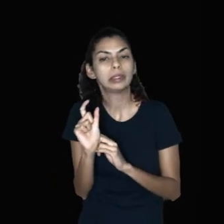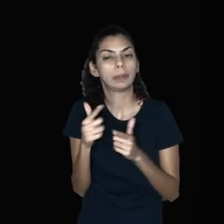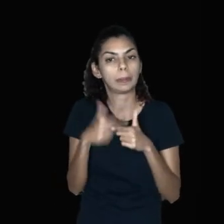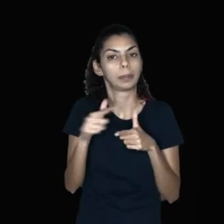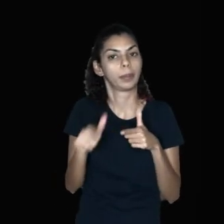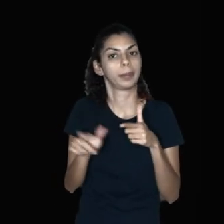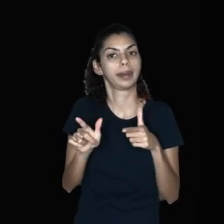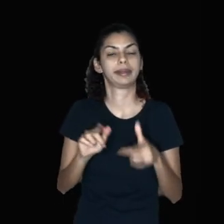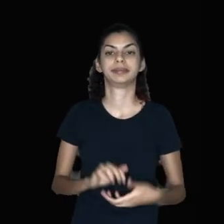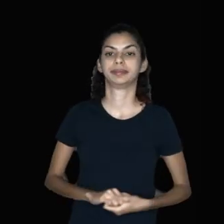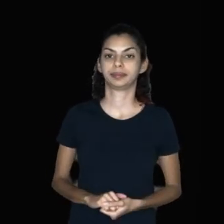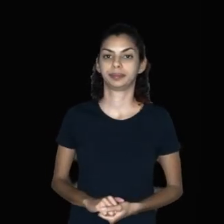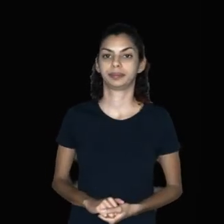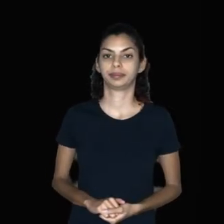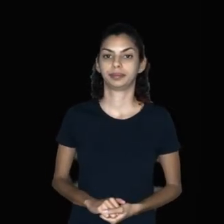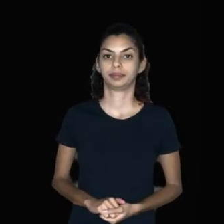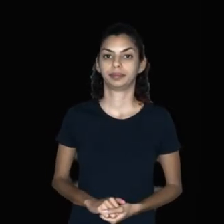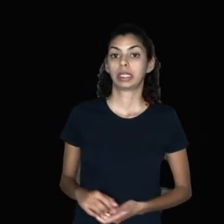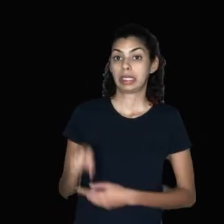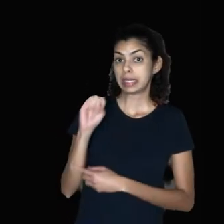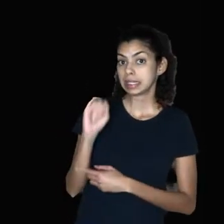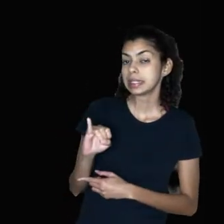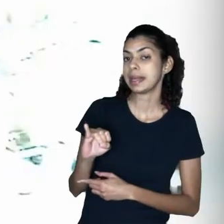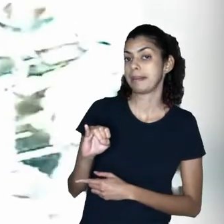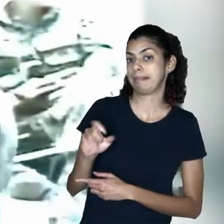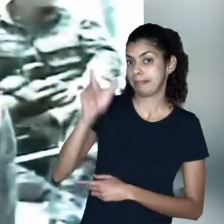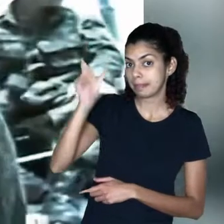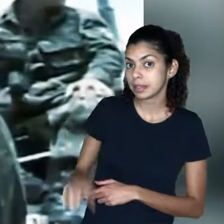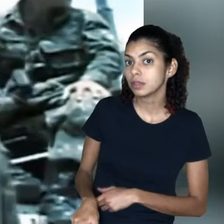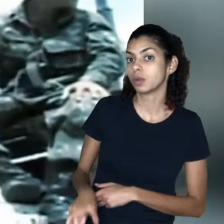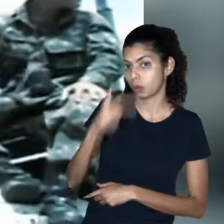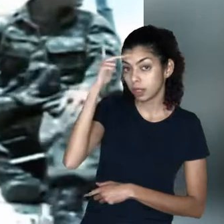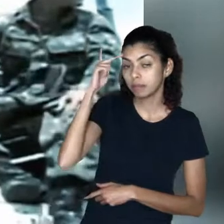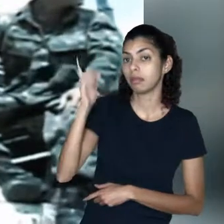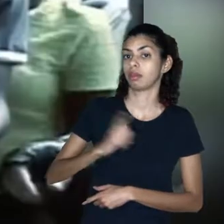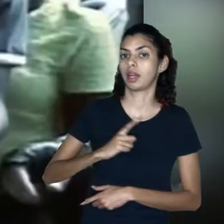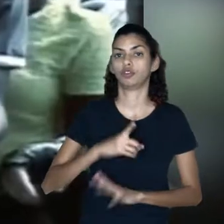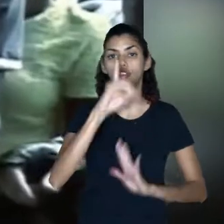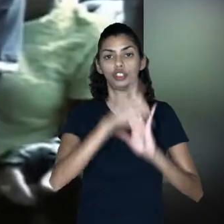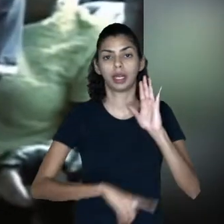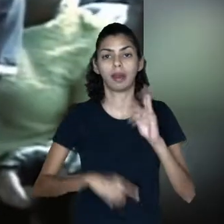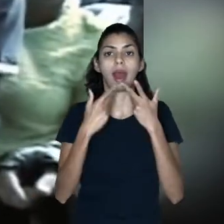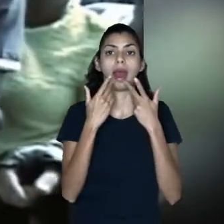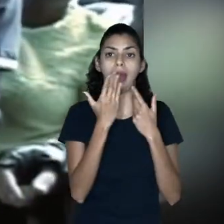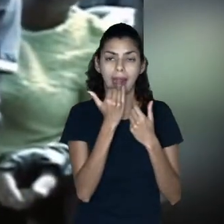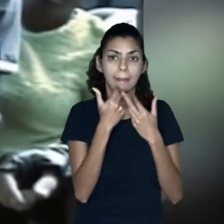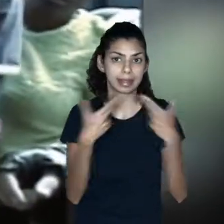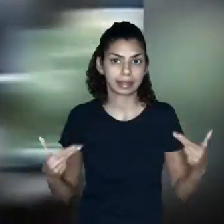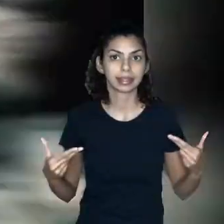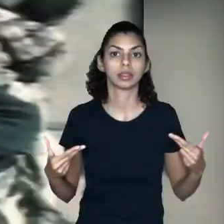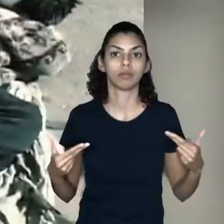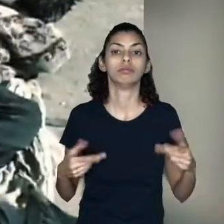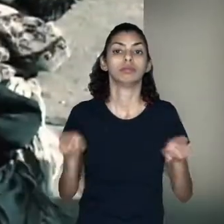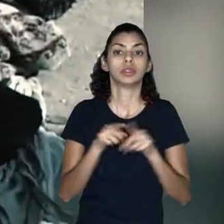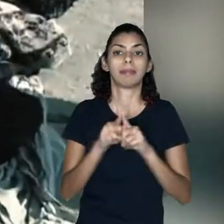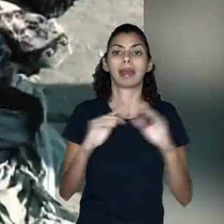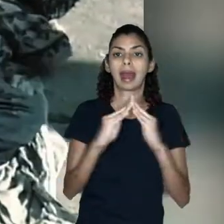Except for one little problem. If people have the right to food and shelter.